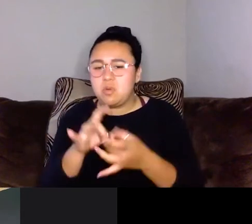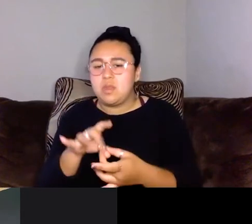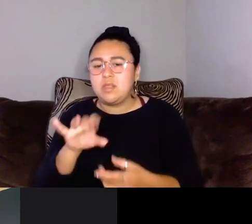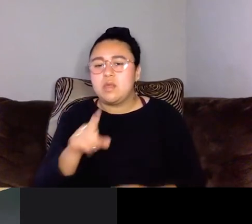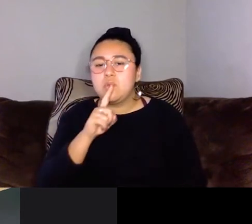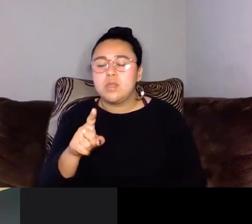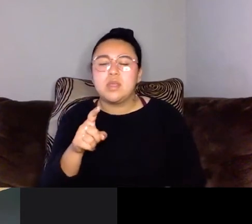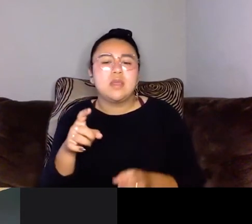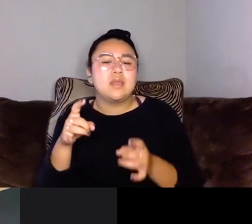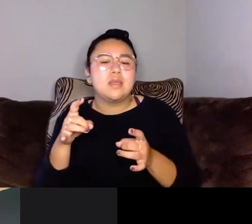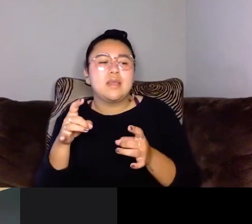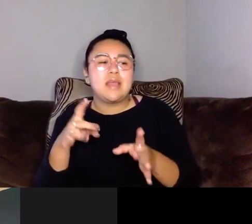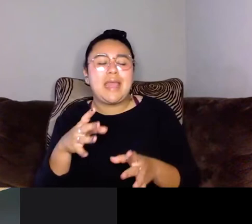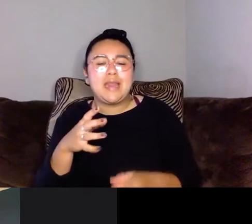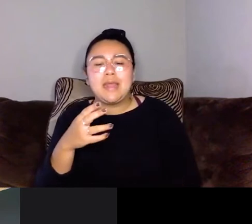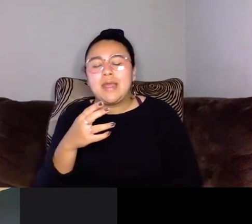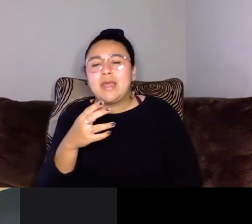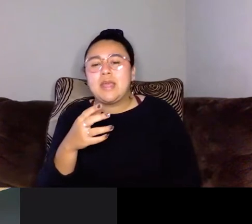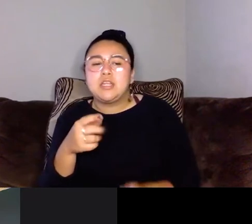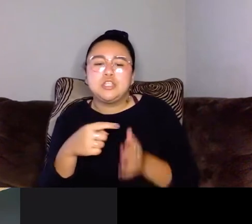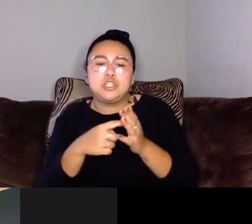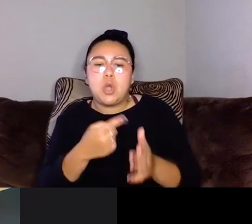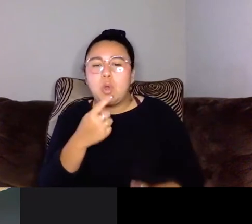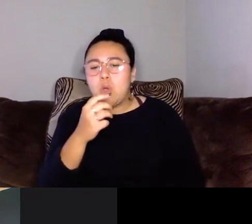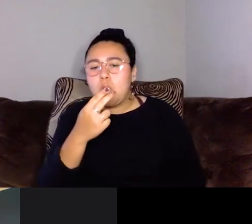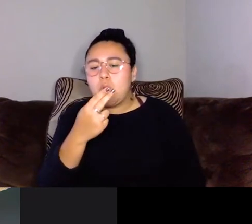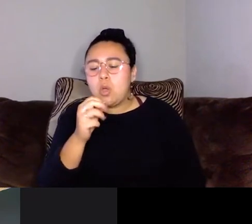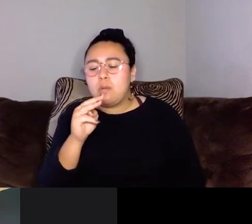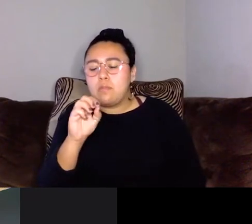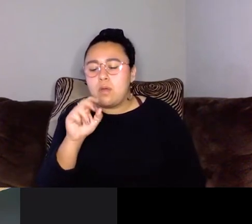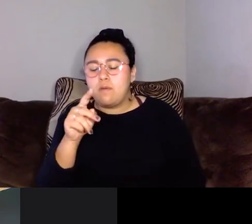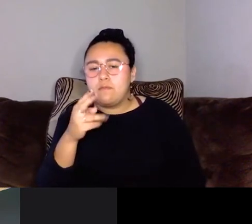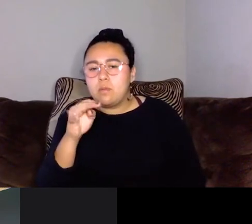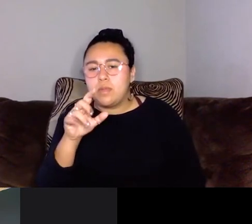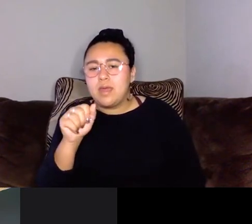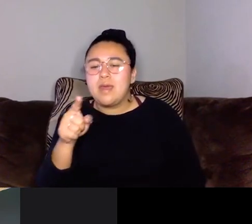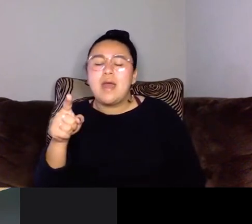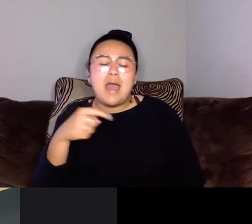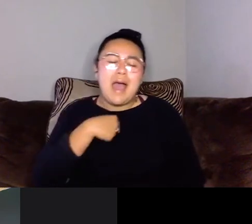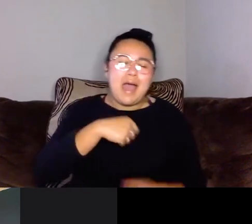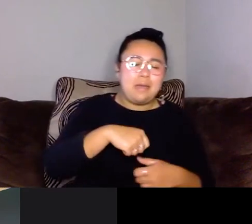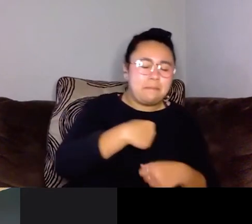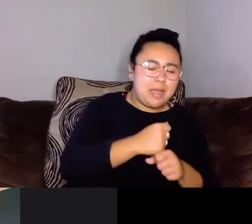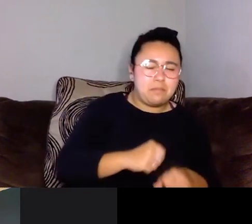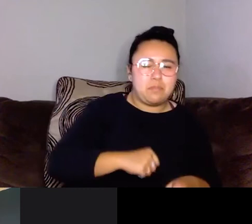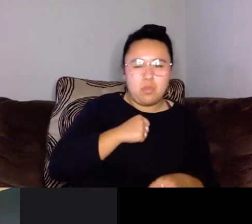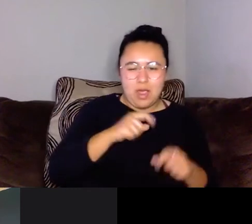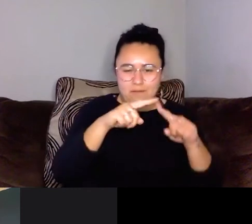uh, homophobia because I created, uh, a lot of pride frames and they made people very angry.